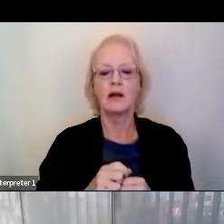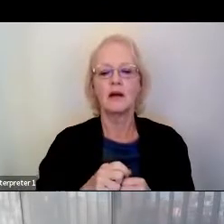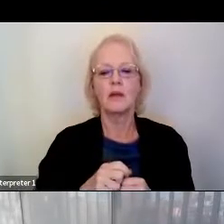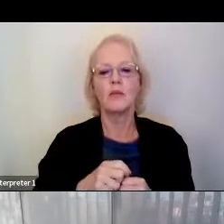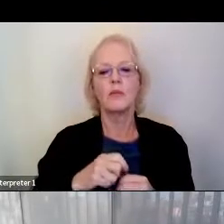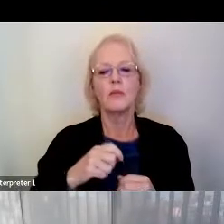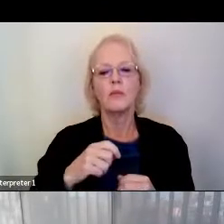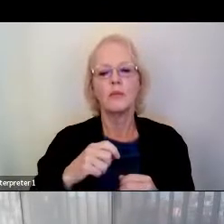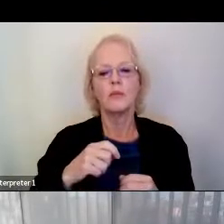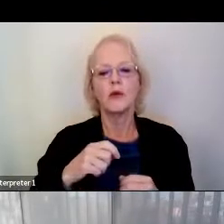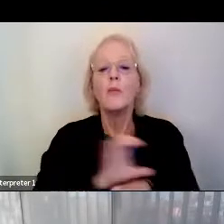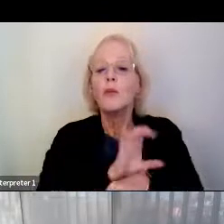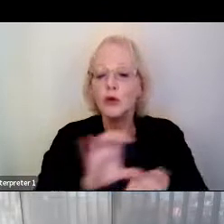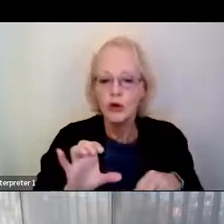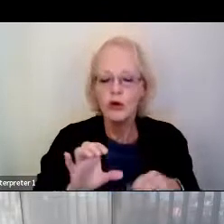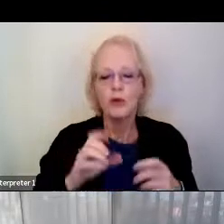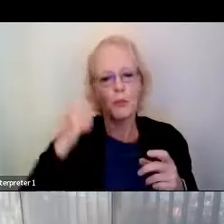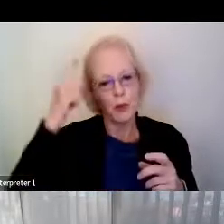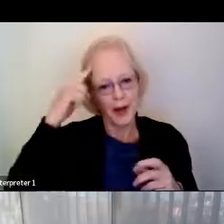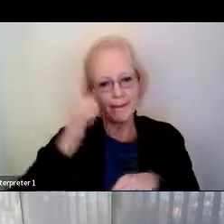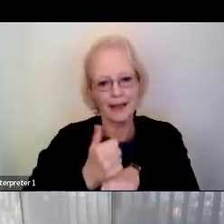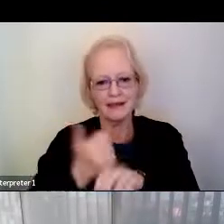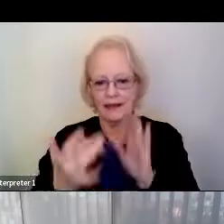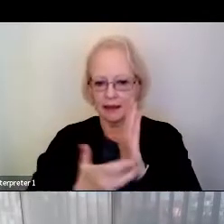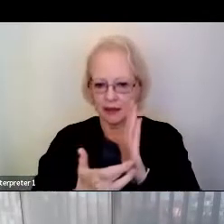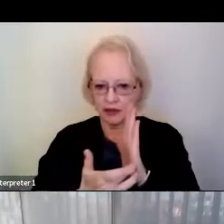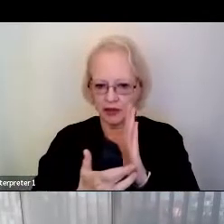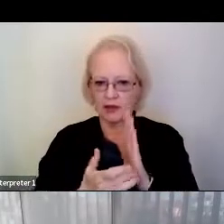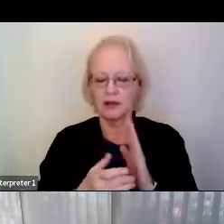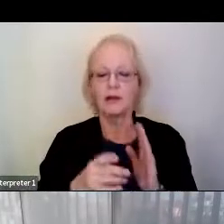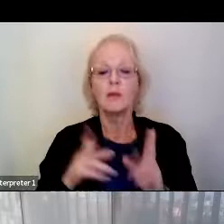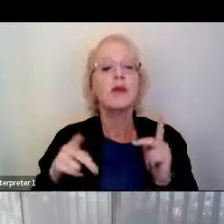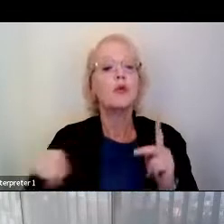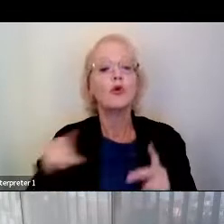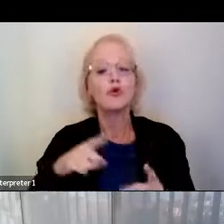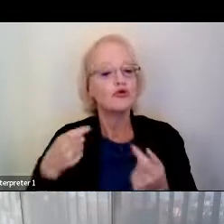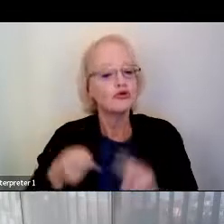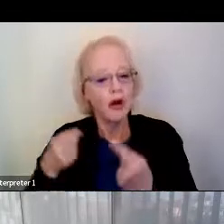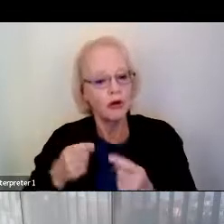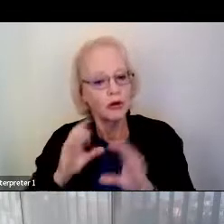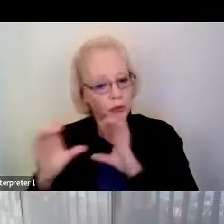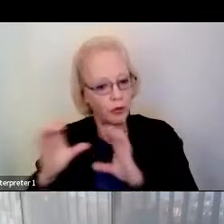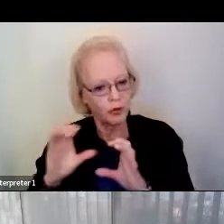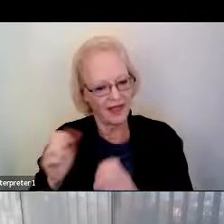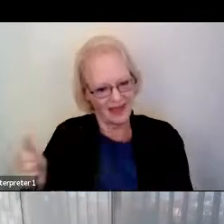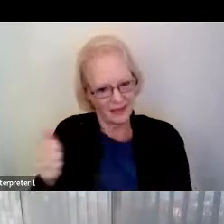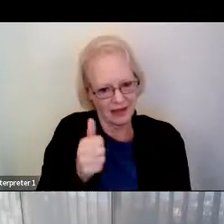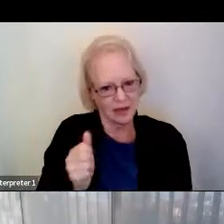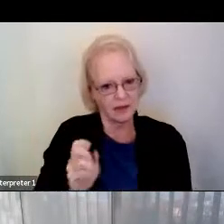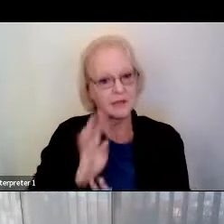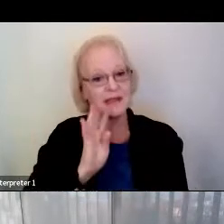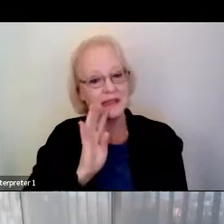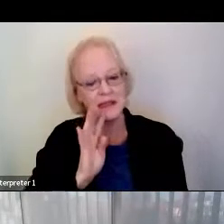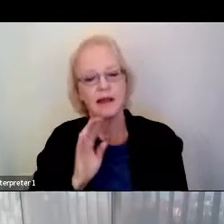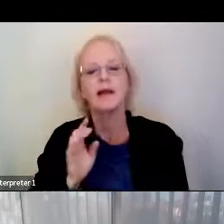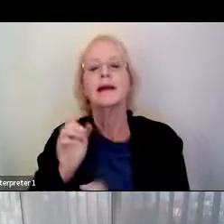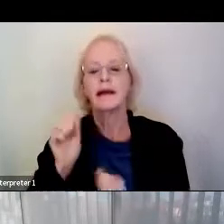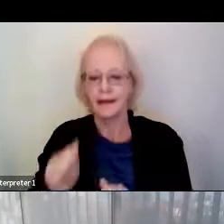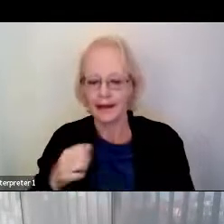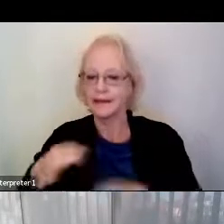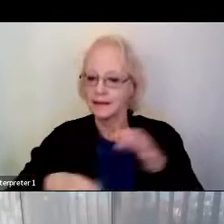so that persons who struggle to communicate naturally through speech can actually use this